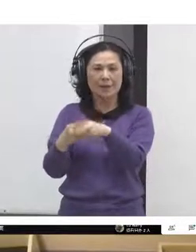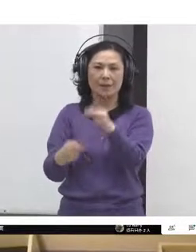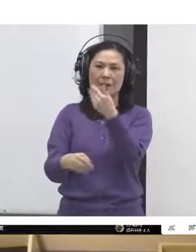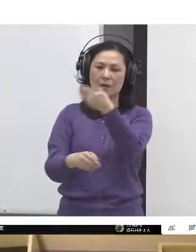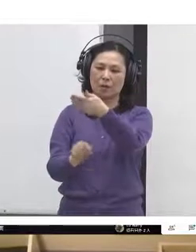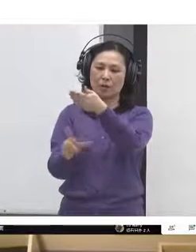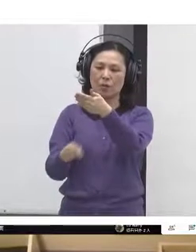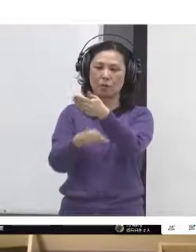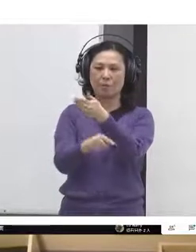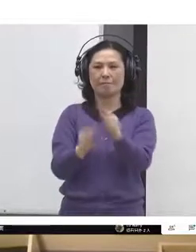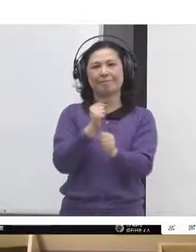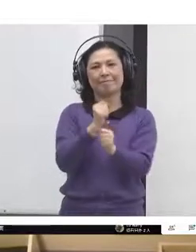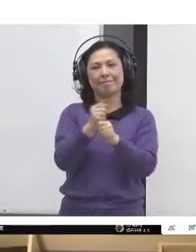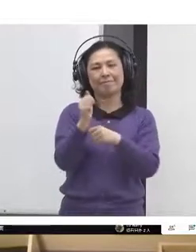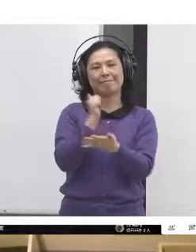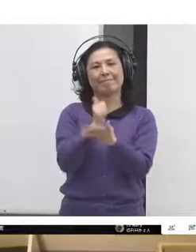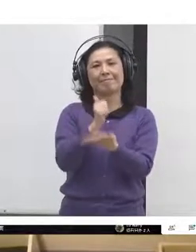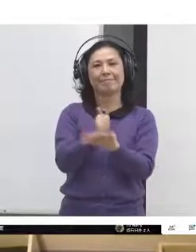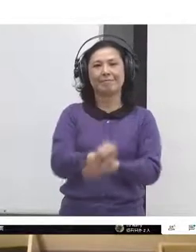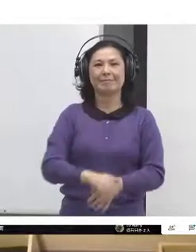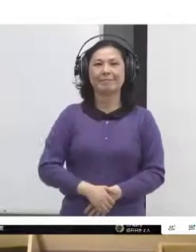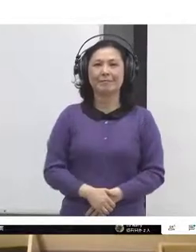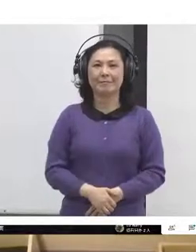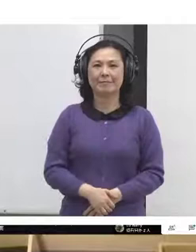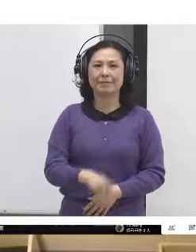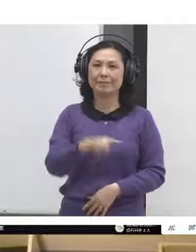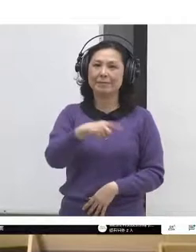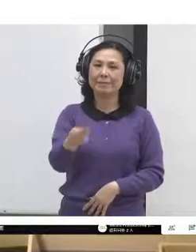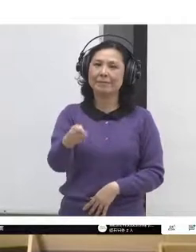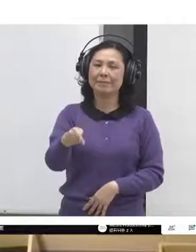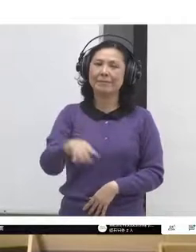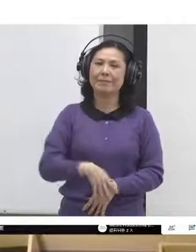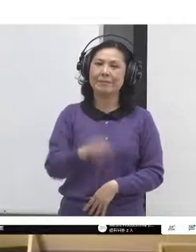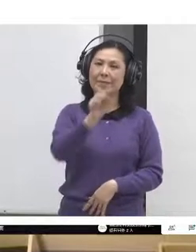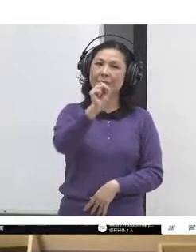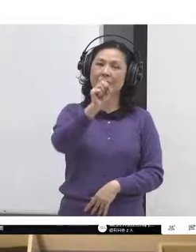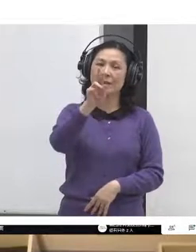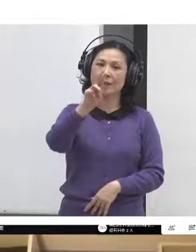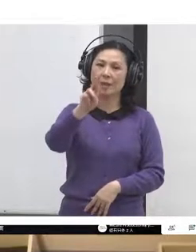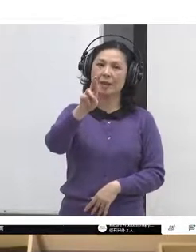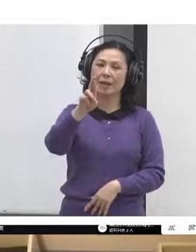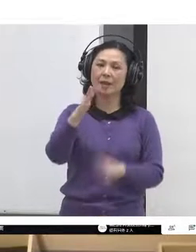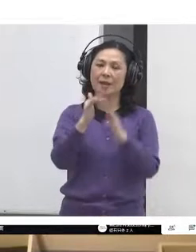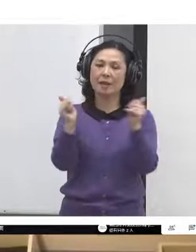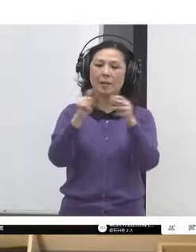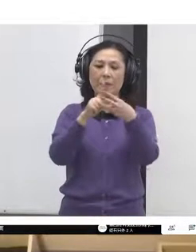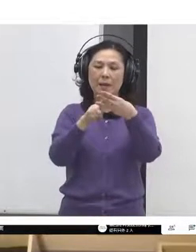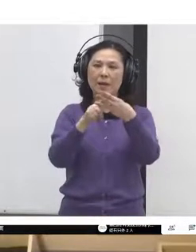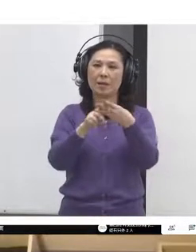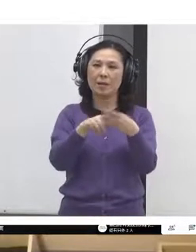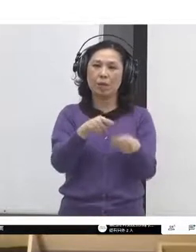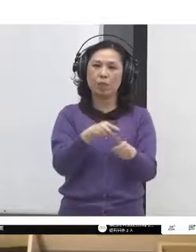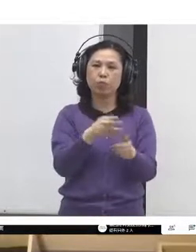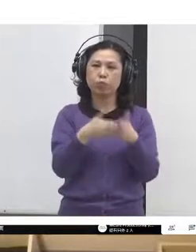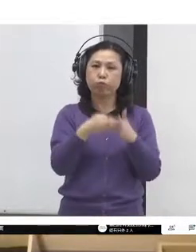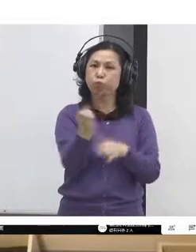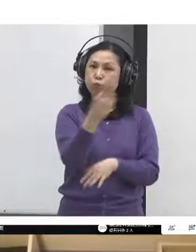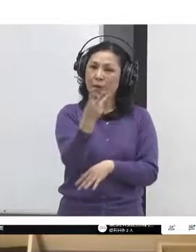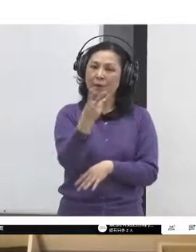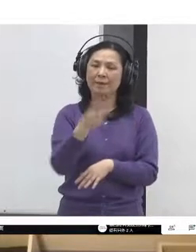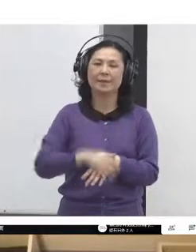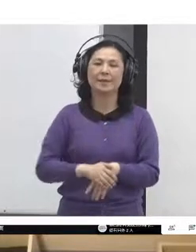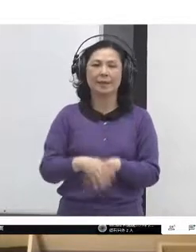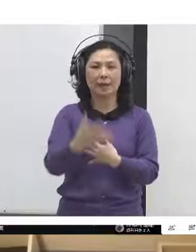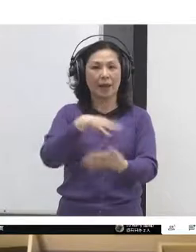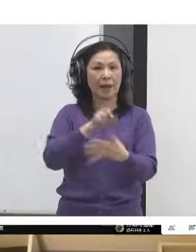And in just honing in on democracy and XR, the third demand, as I've already mentioned, is to set up and be led by